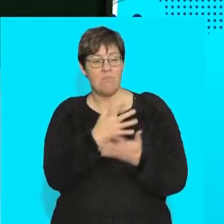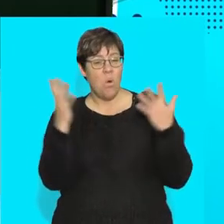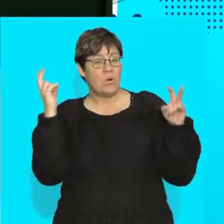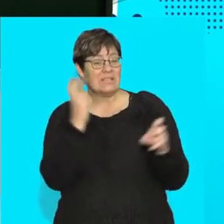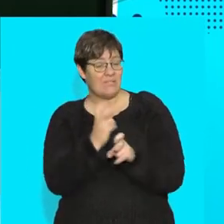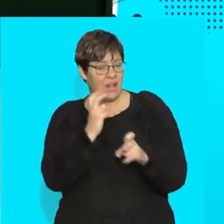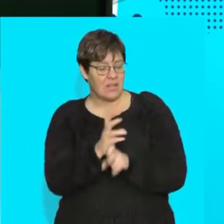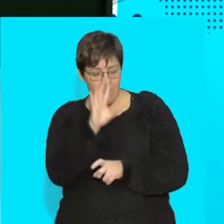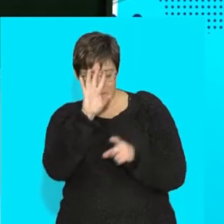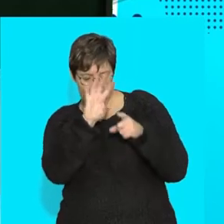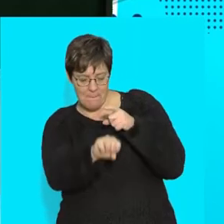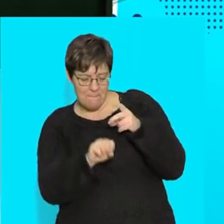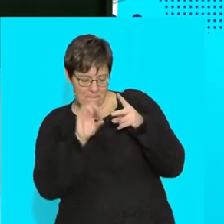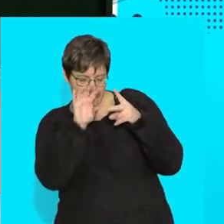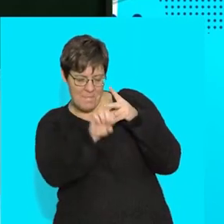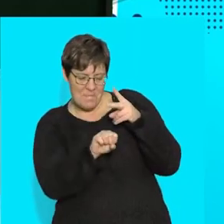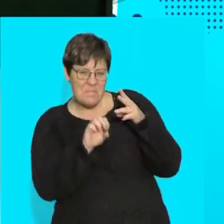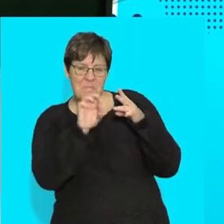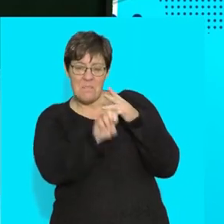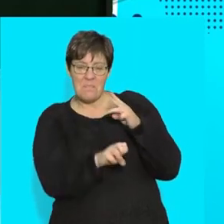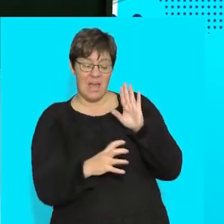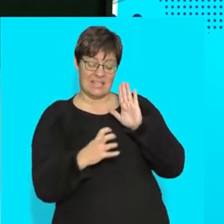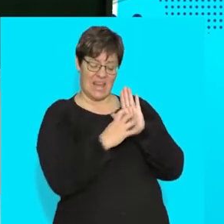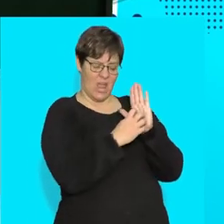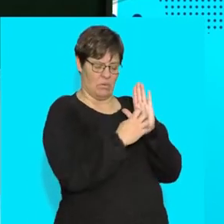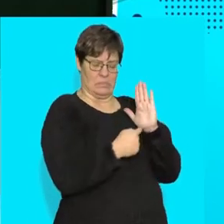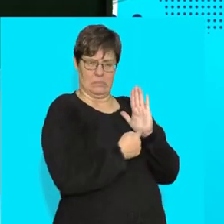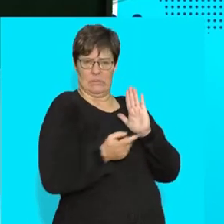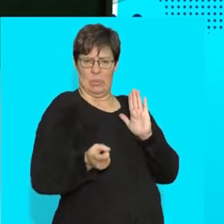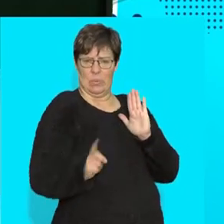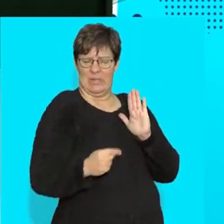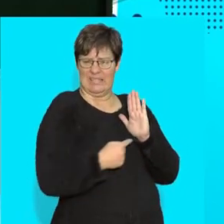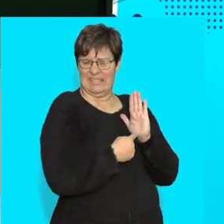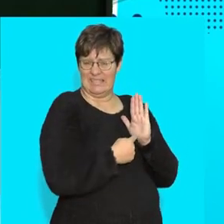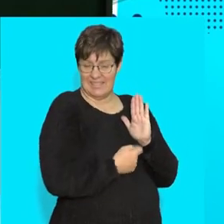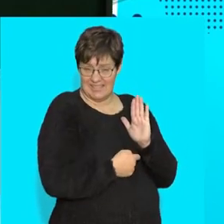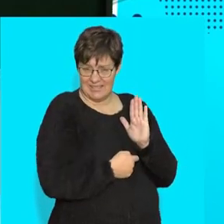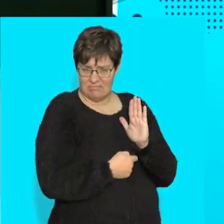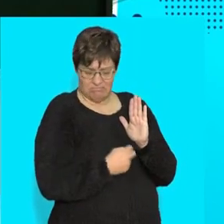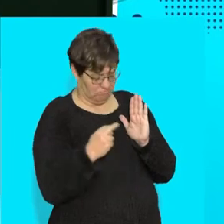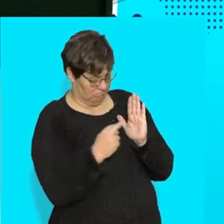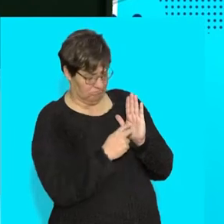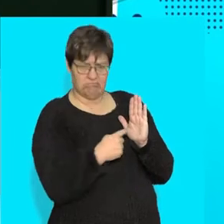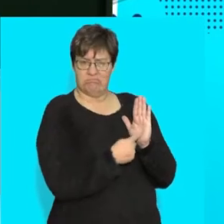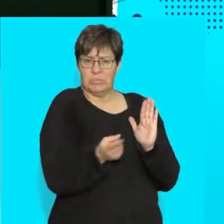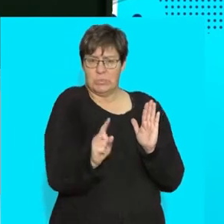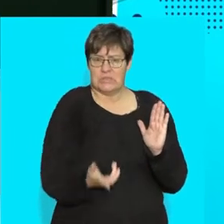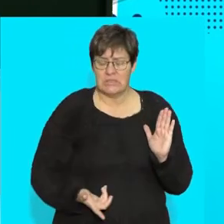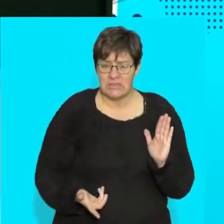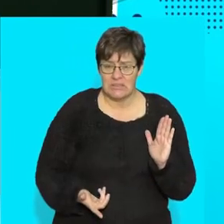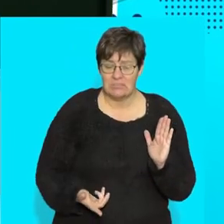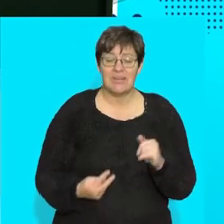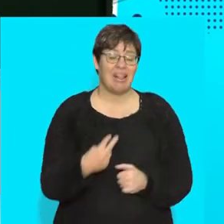recognize when you're given a diagram what tissue am I looking at. Because unfortunately